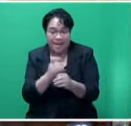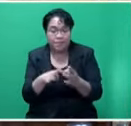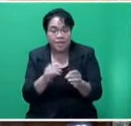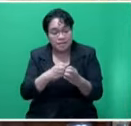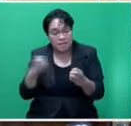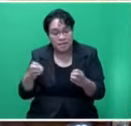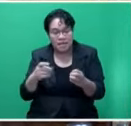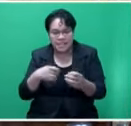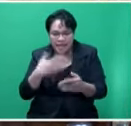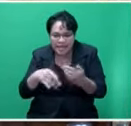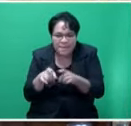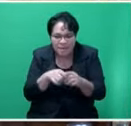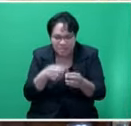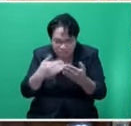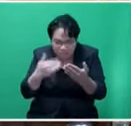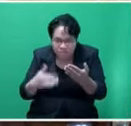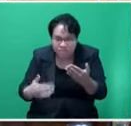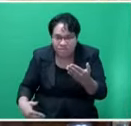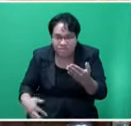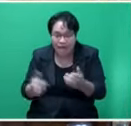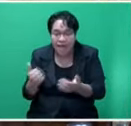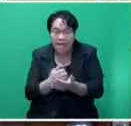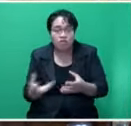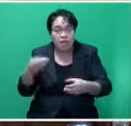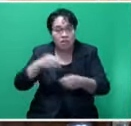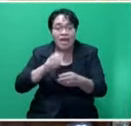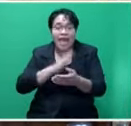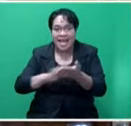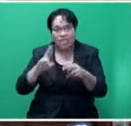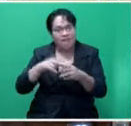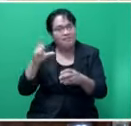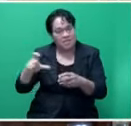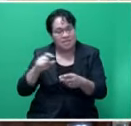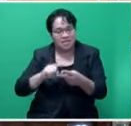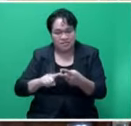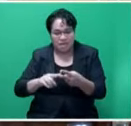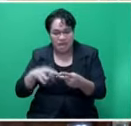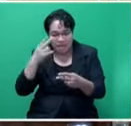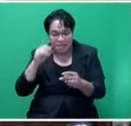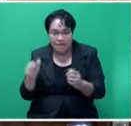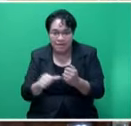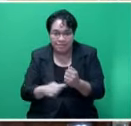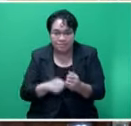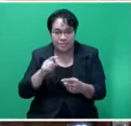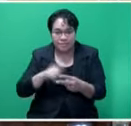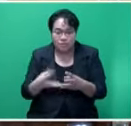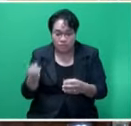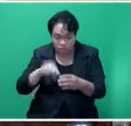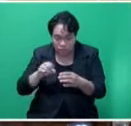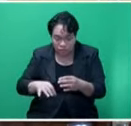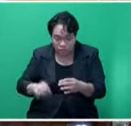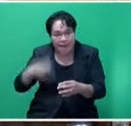the definition of controlled substance under the Act to include HFCs and amends the renamed Schedule 1 to the Act by inserting the list of